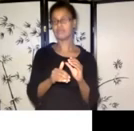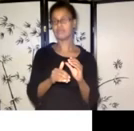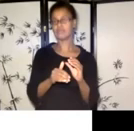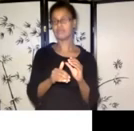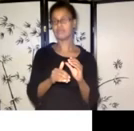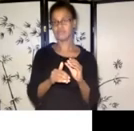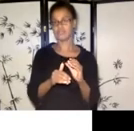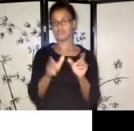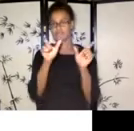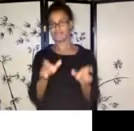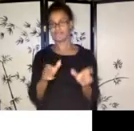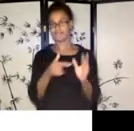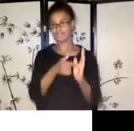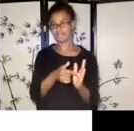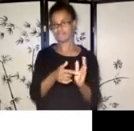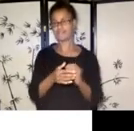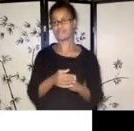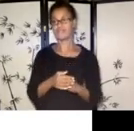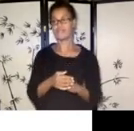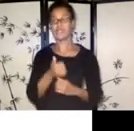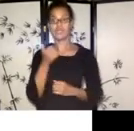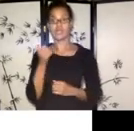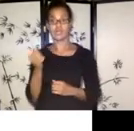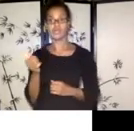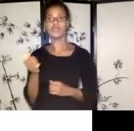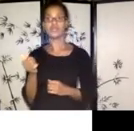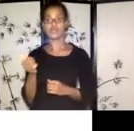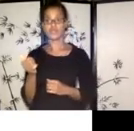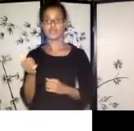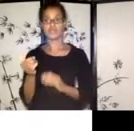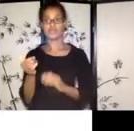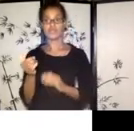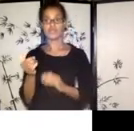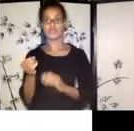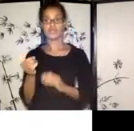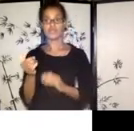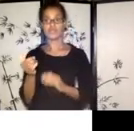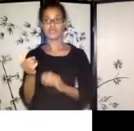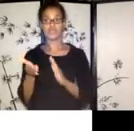with your application for specific programs.